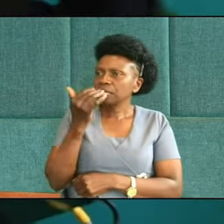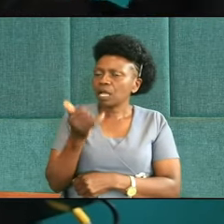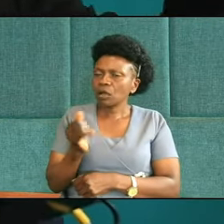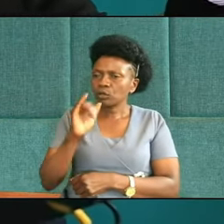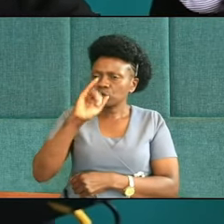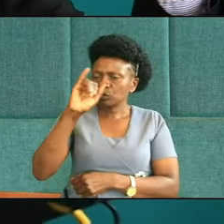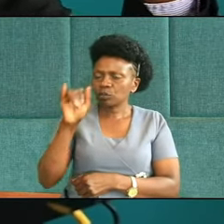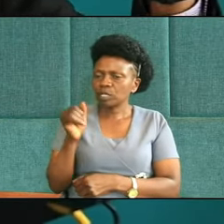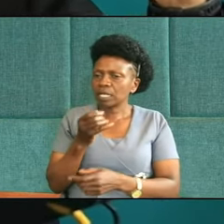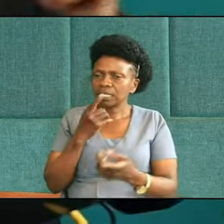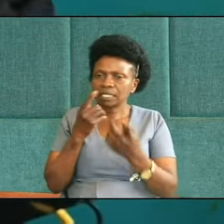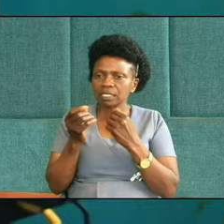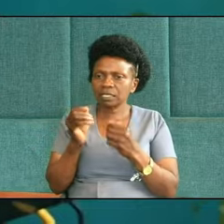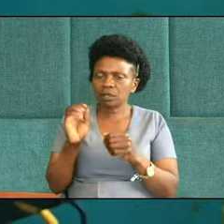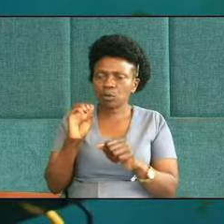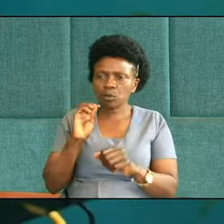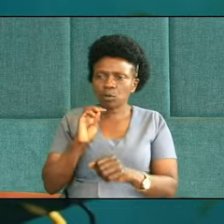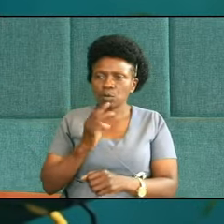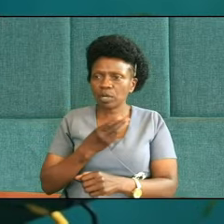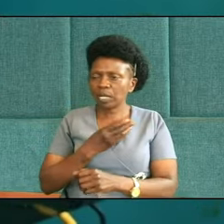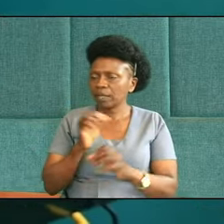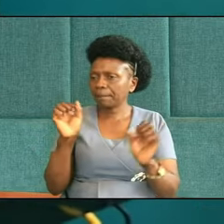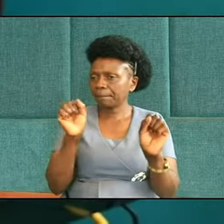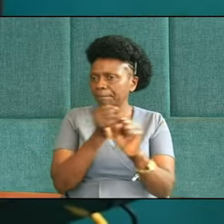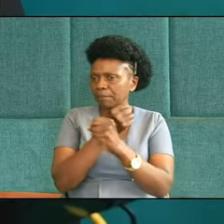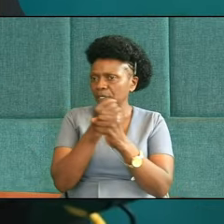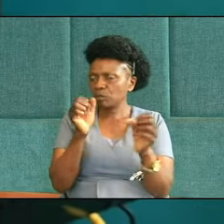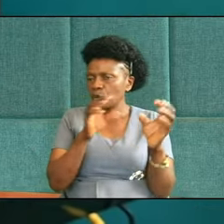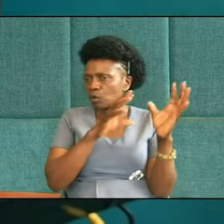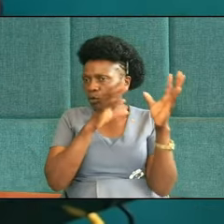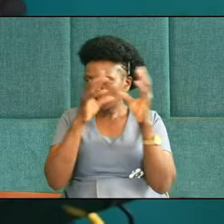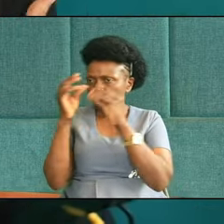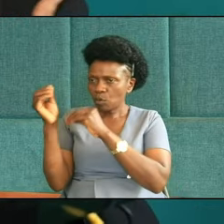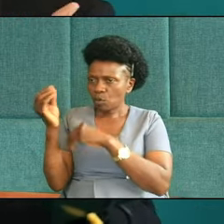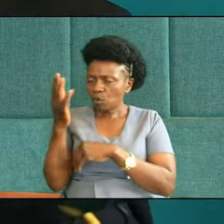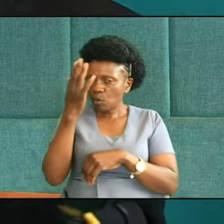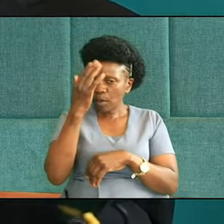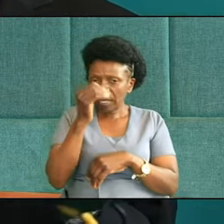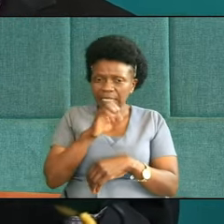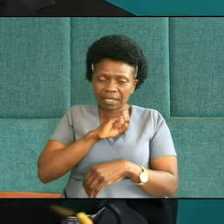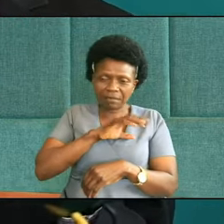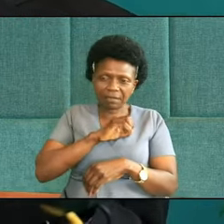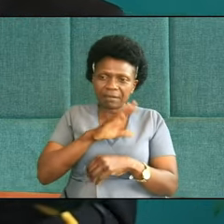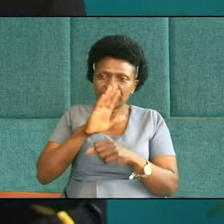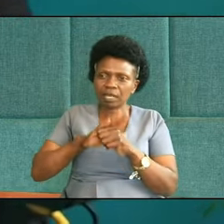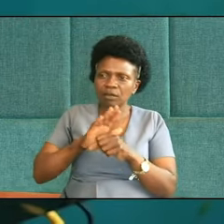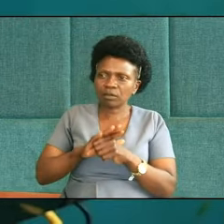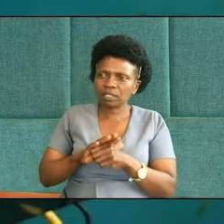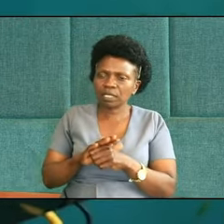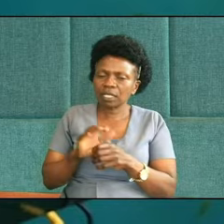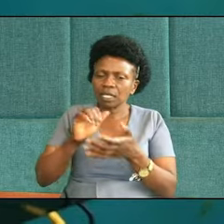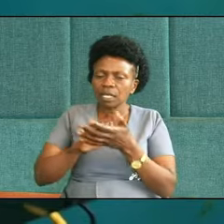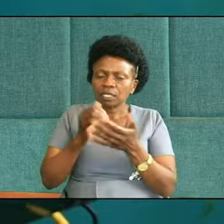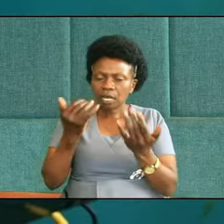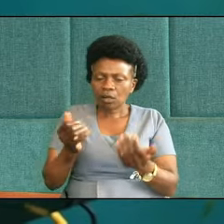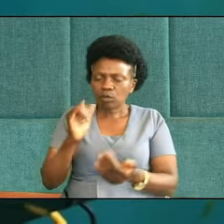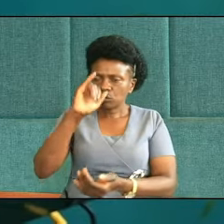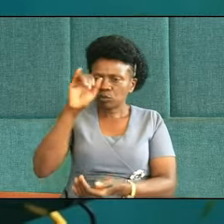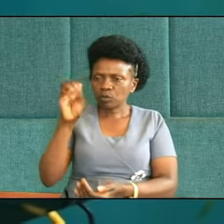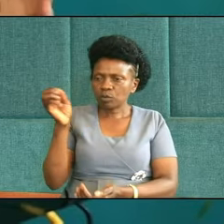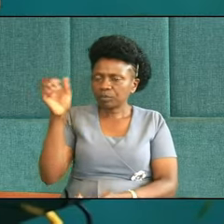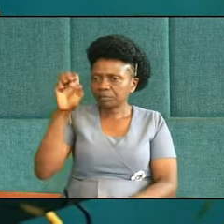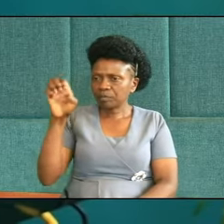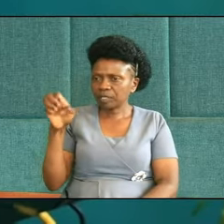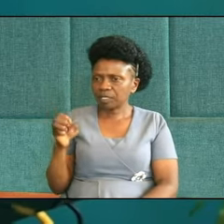says, we cannot go, because the man, the prime minister, who we happen to know, because we know the back story, we know it's Joseph, but